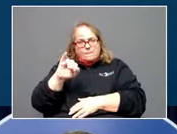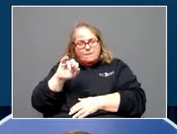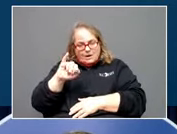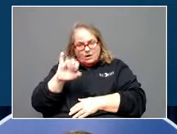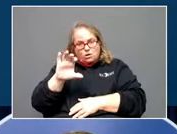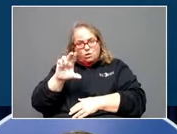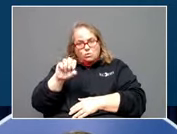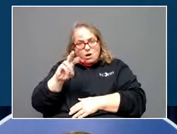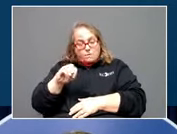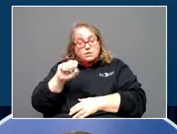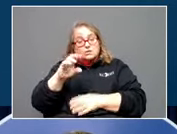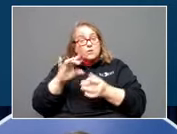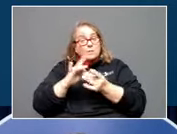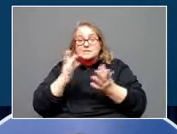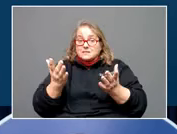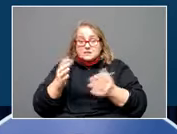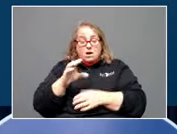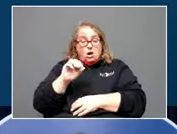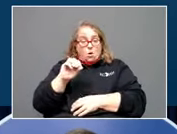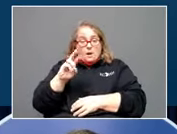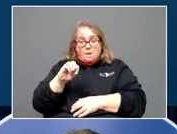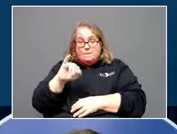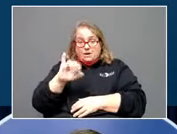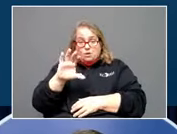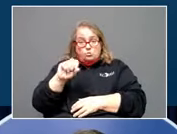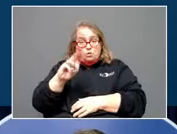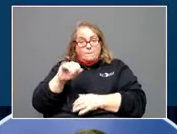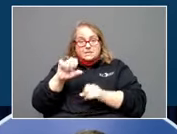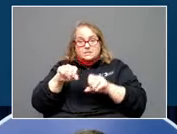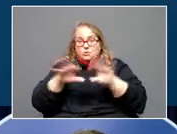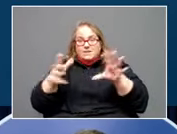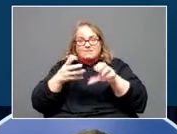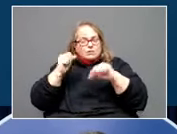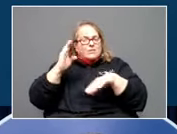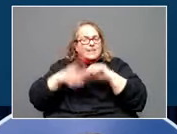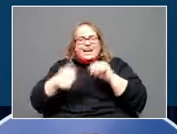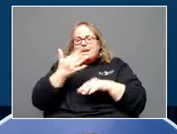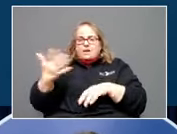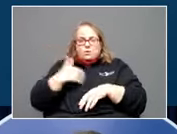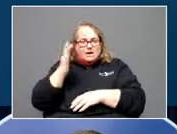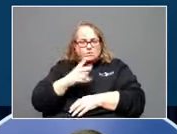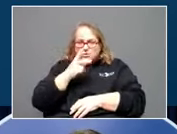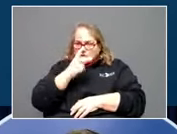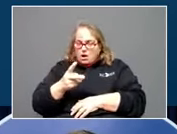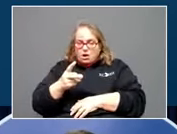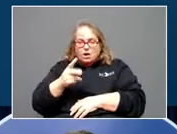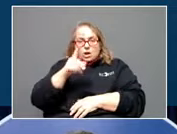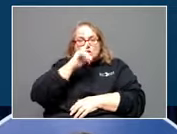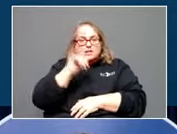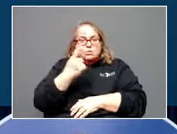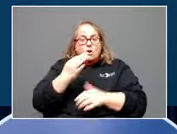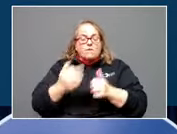pretty simple. Omicron is spreading faster than anything we've ever seen. It looks like it's one of the most contagious